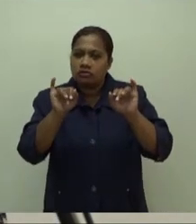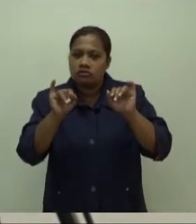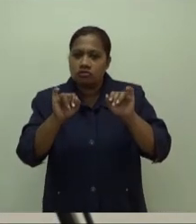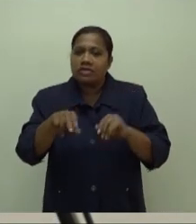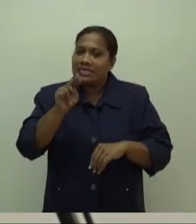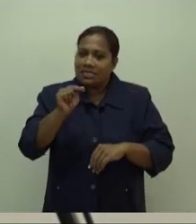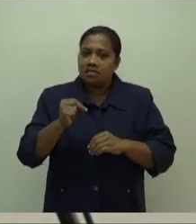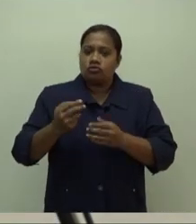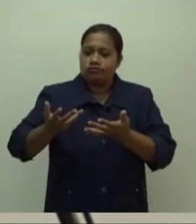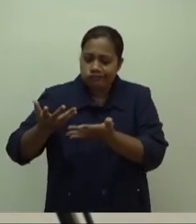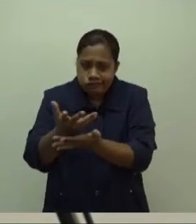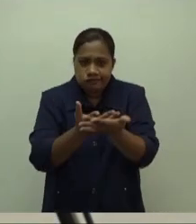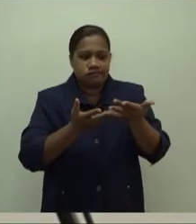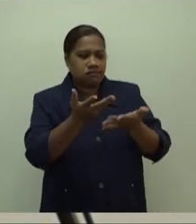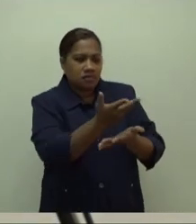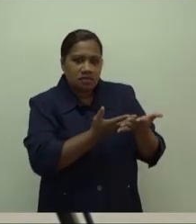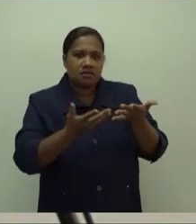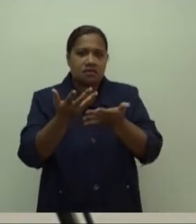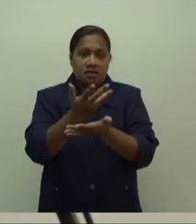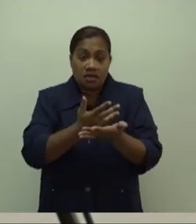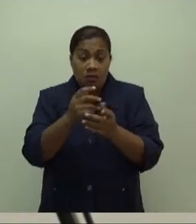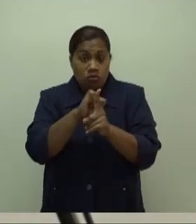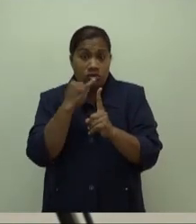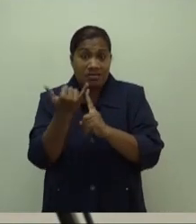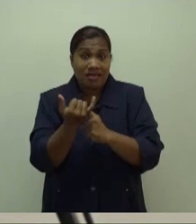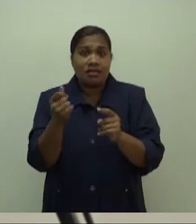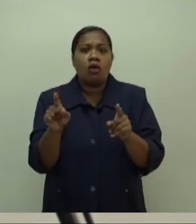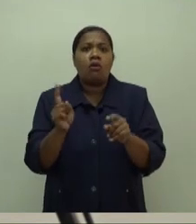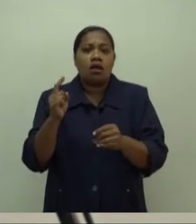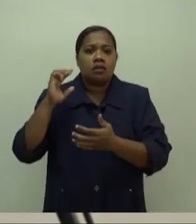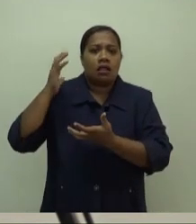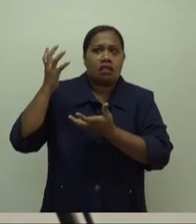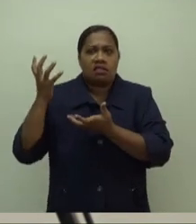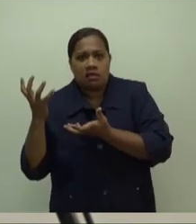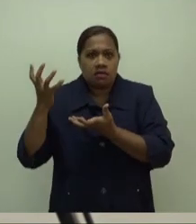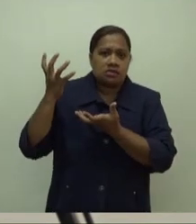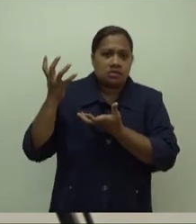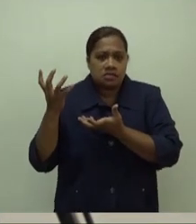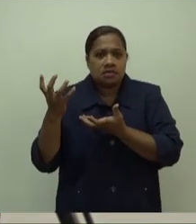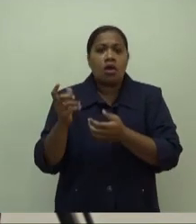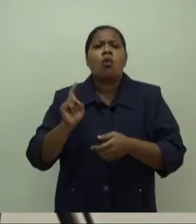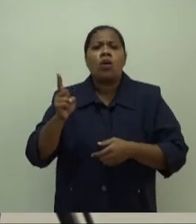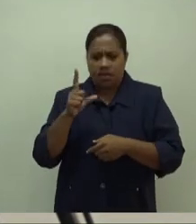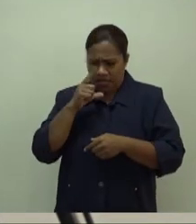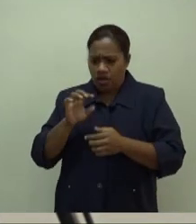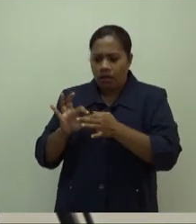the burden they place on our society, and about what we can do together to address them.